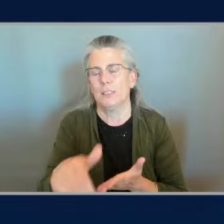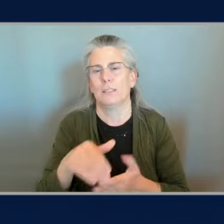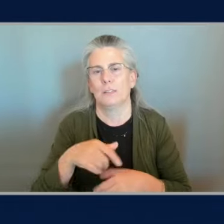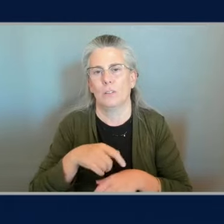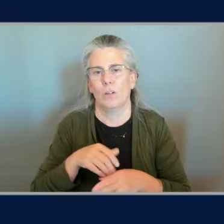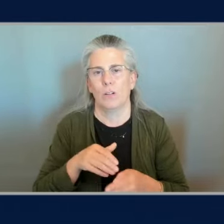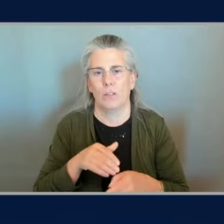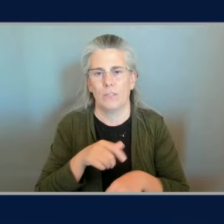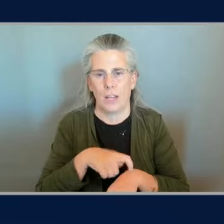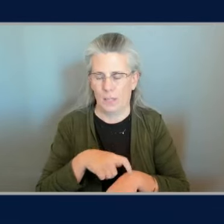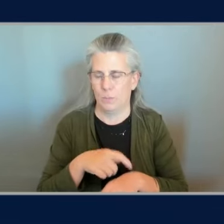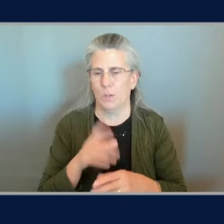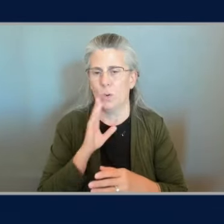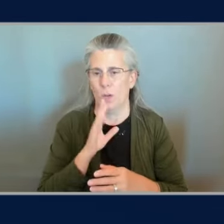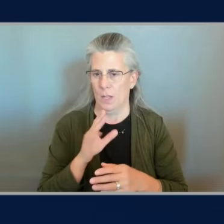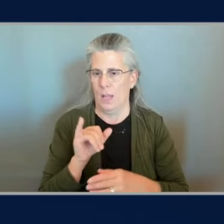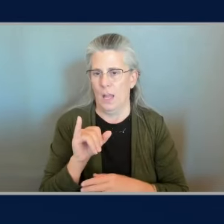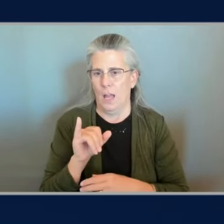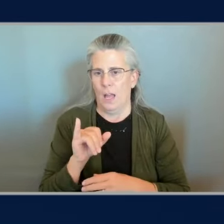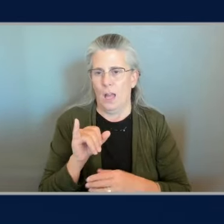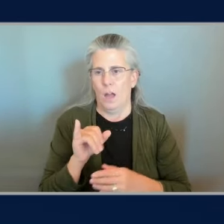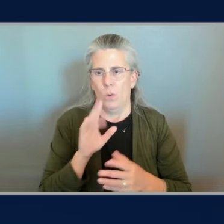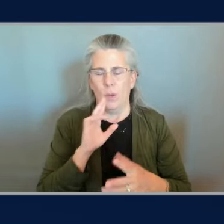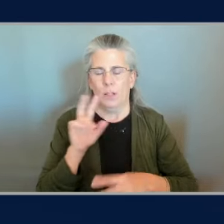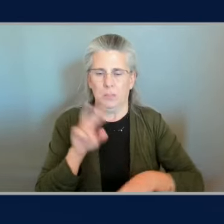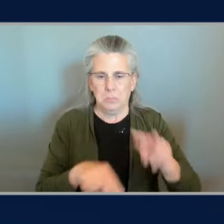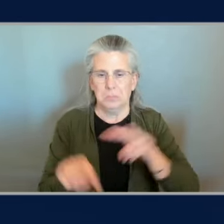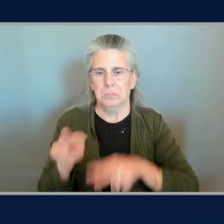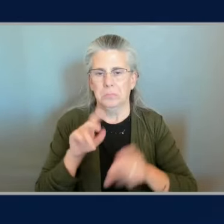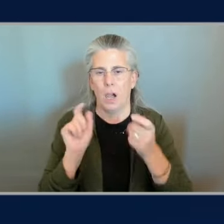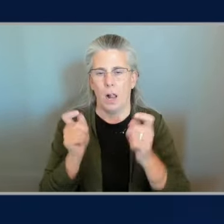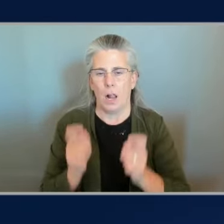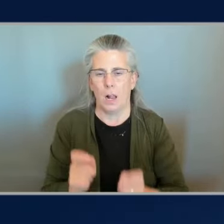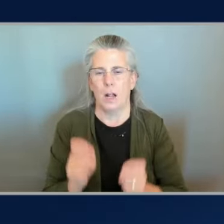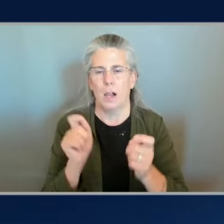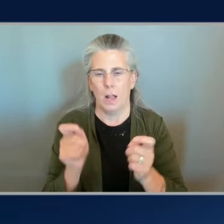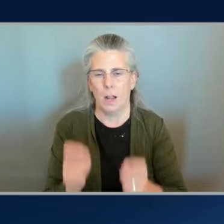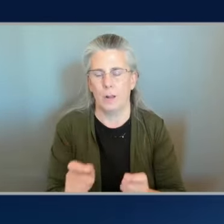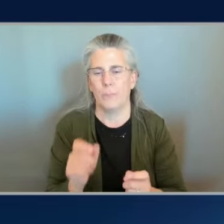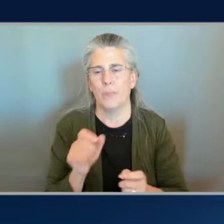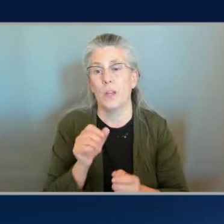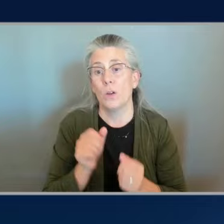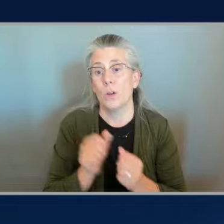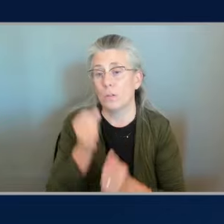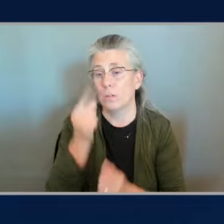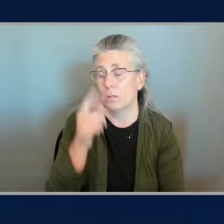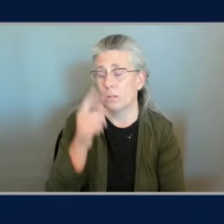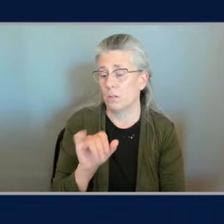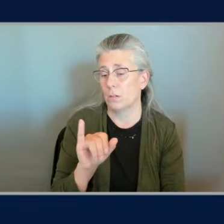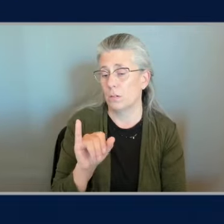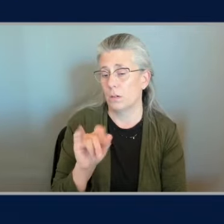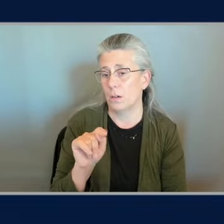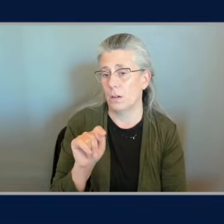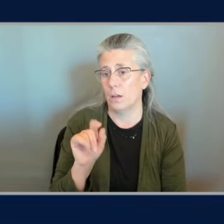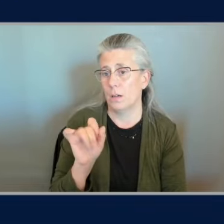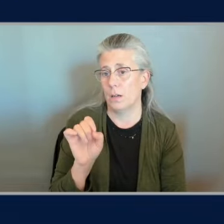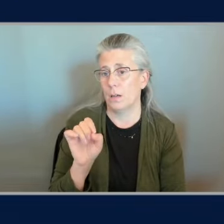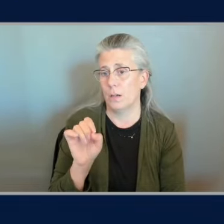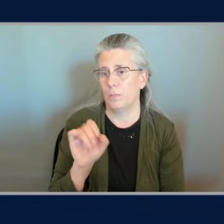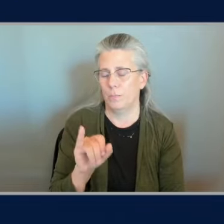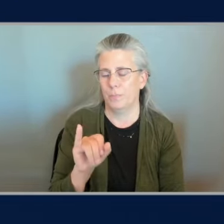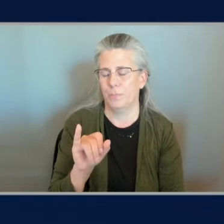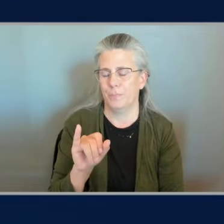itinerary assembly that was a little easier because um and i shouldn't say easy it was definitely challenging but there were more